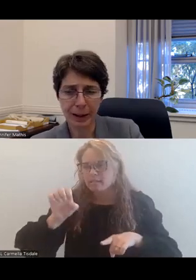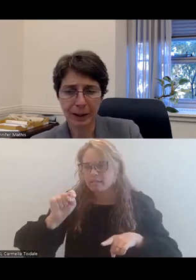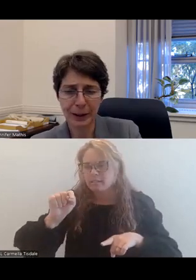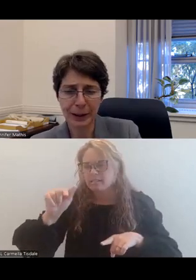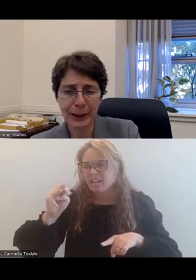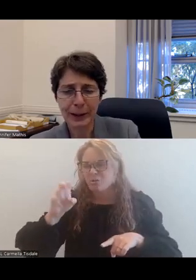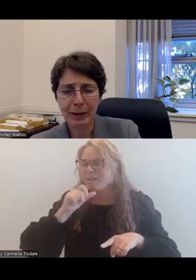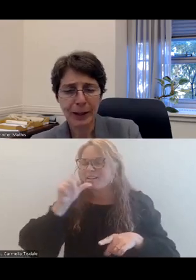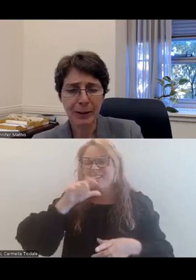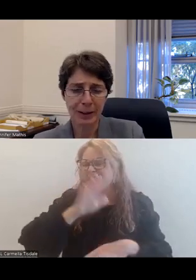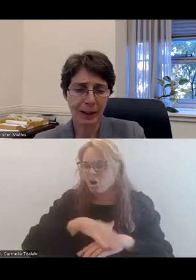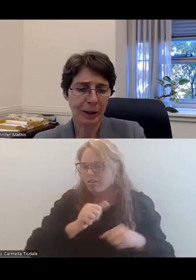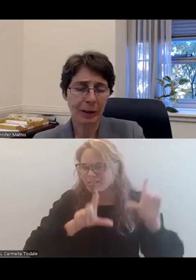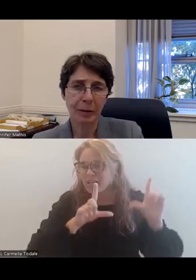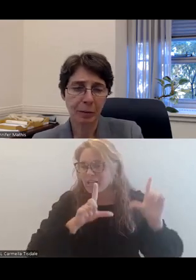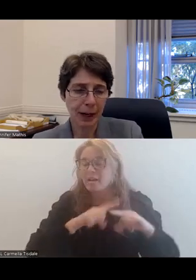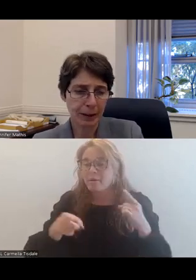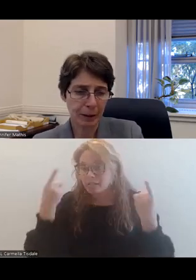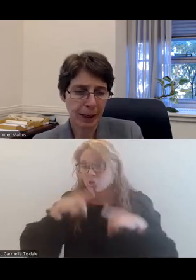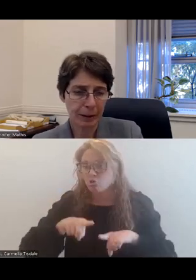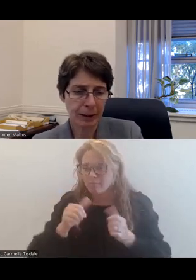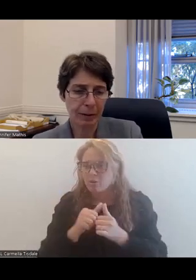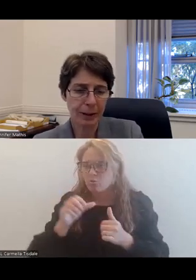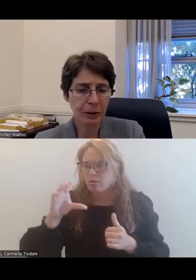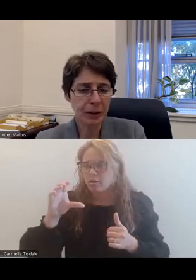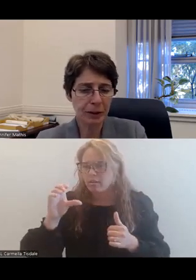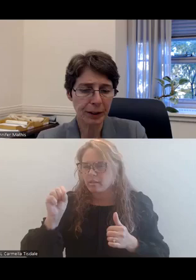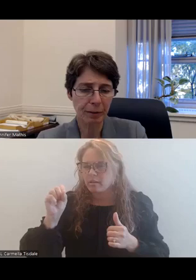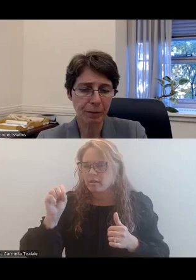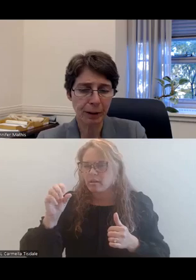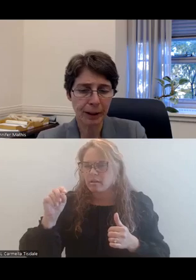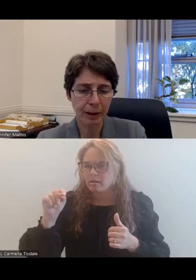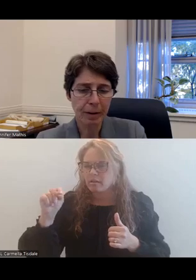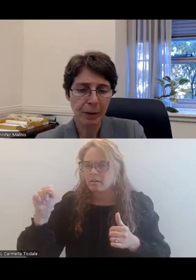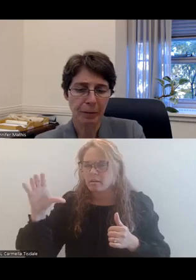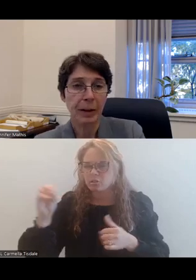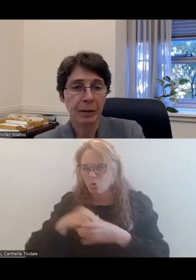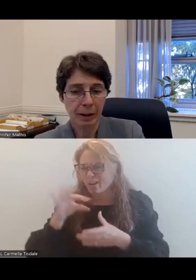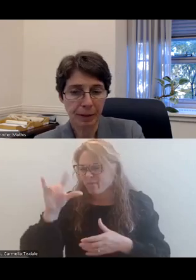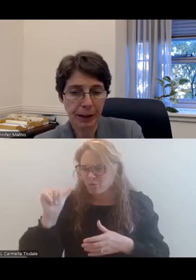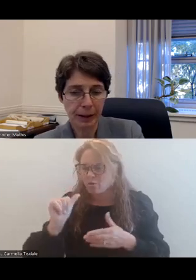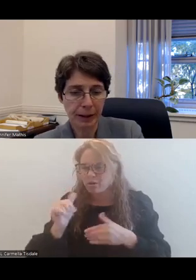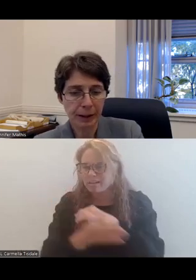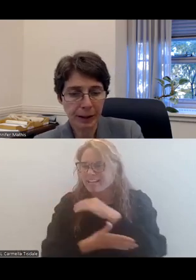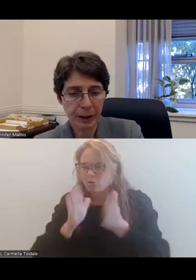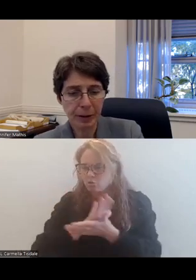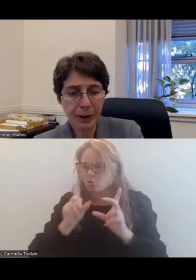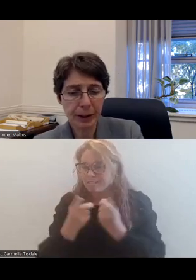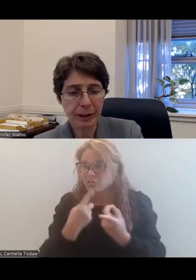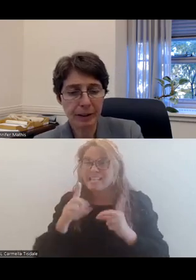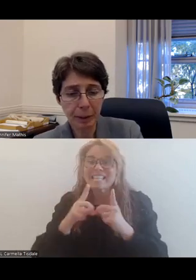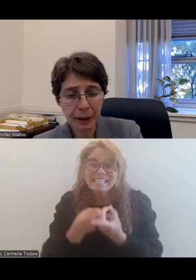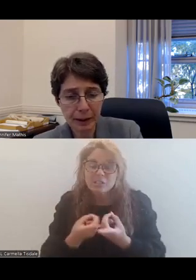Casco County School District in Florida, resolving our findings that the